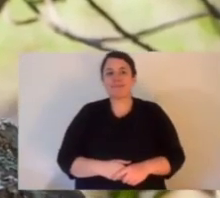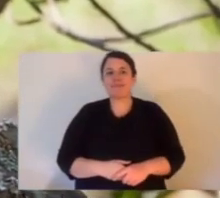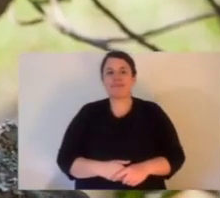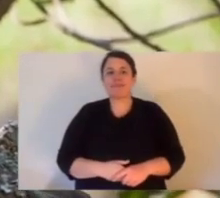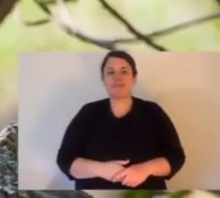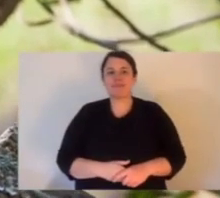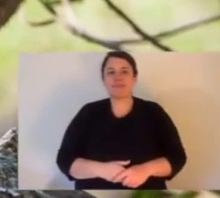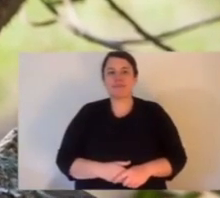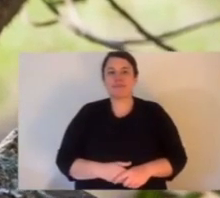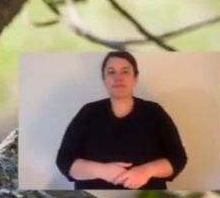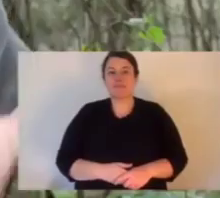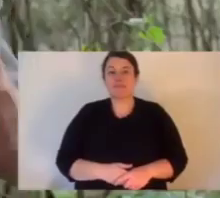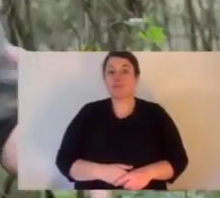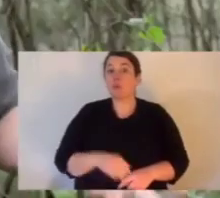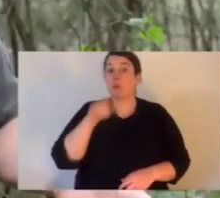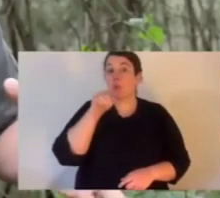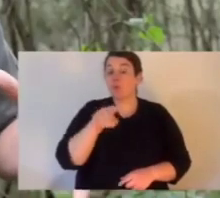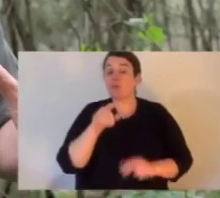advantage.